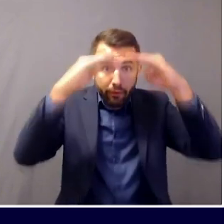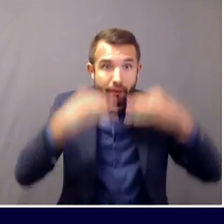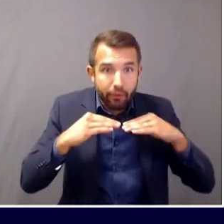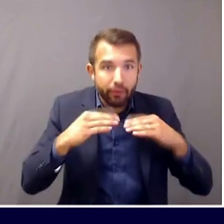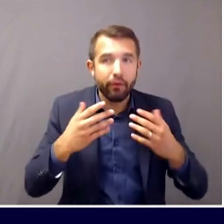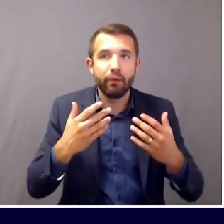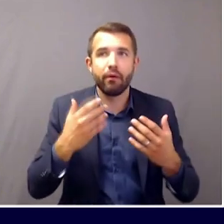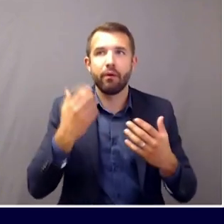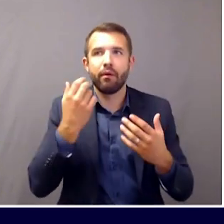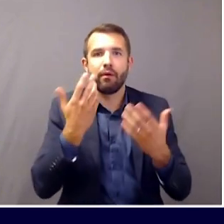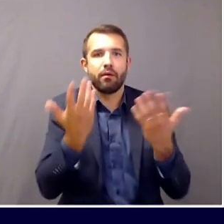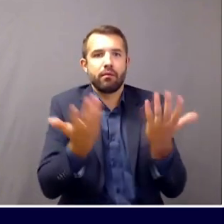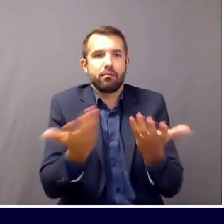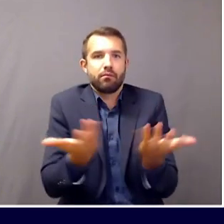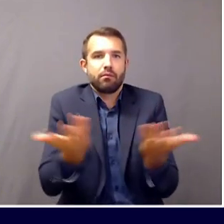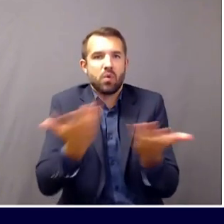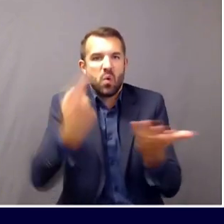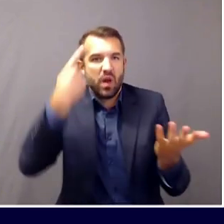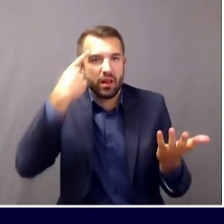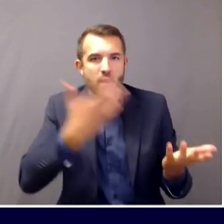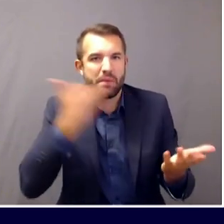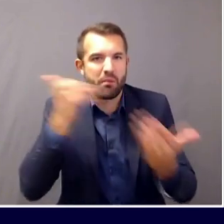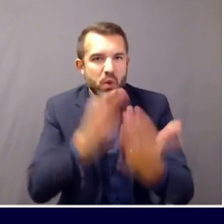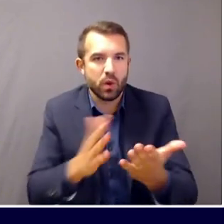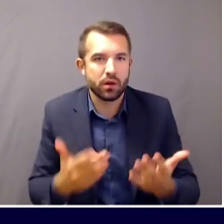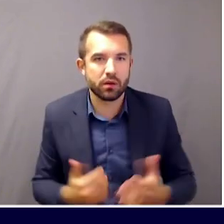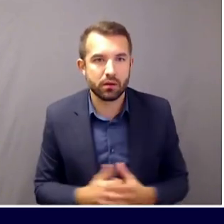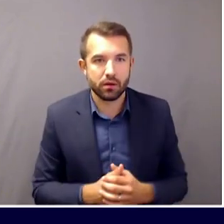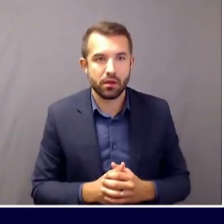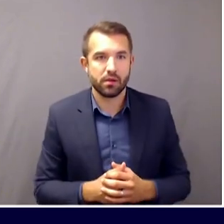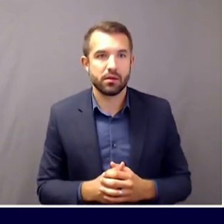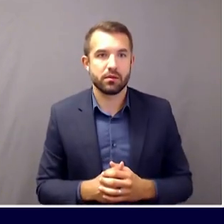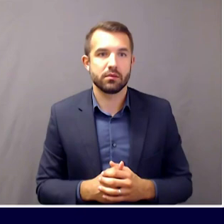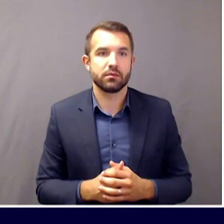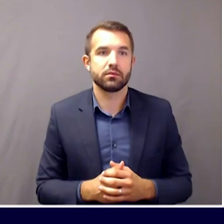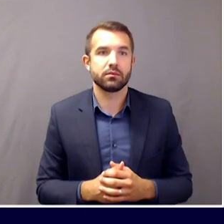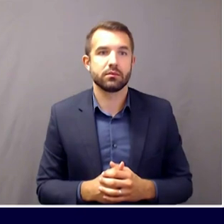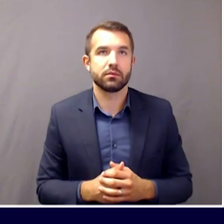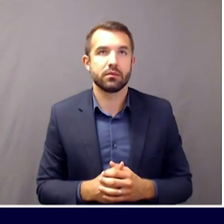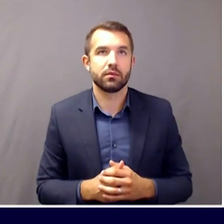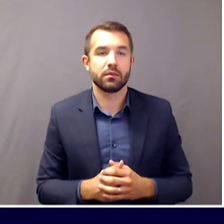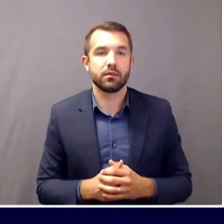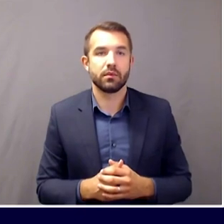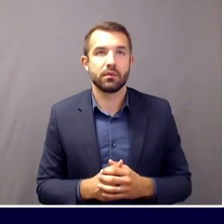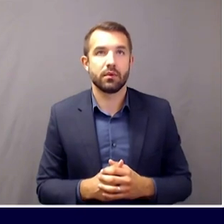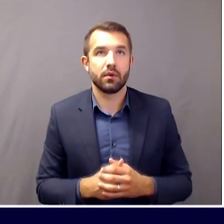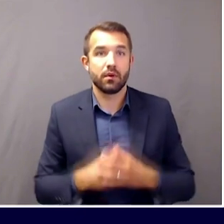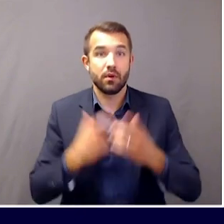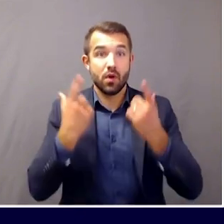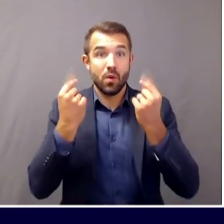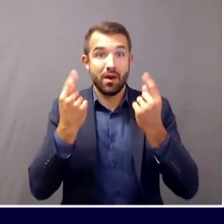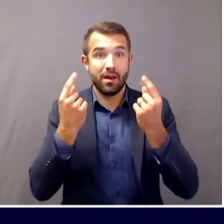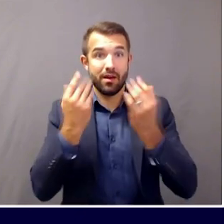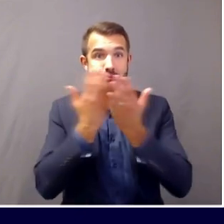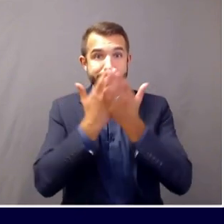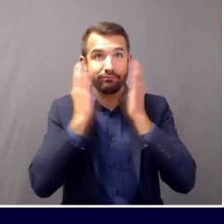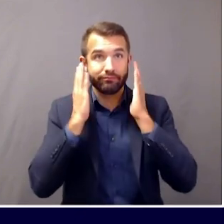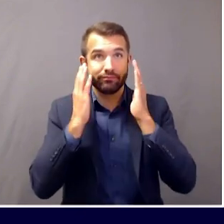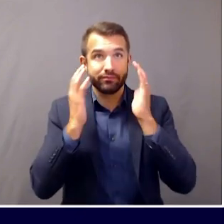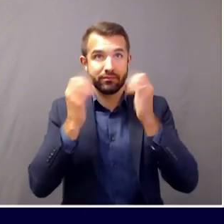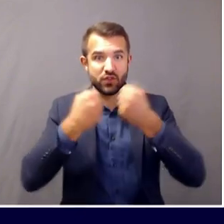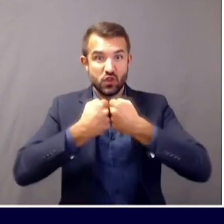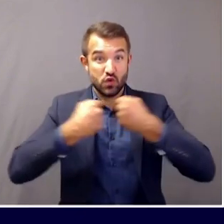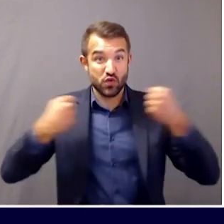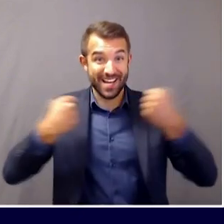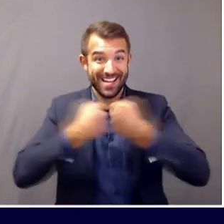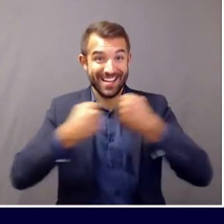bottom line. If you take your face covering and you stretch it out and you can see straight through it or even see what's going on behind it,